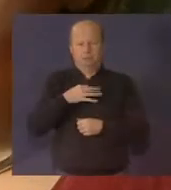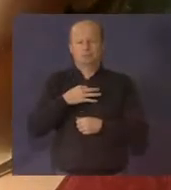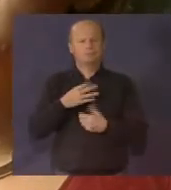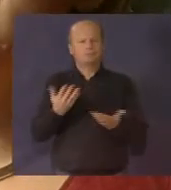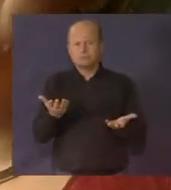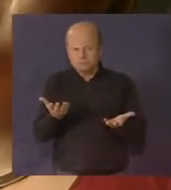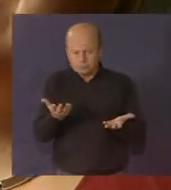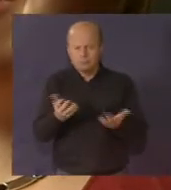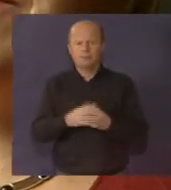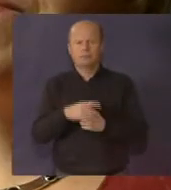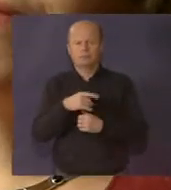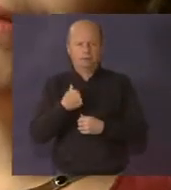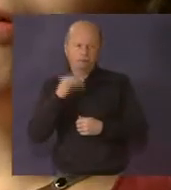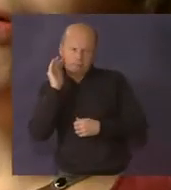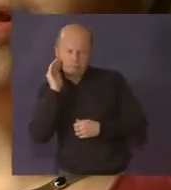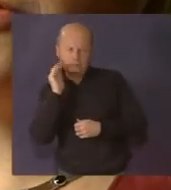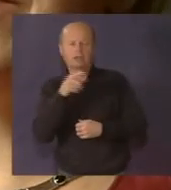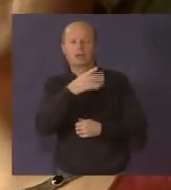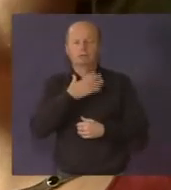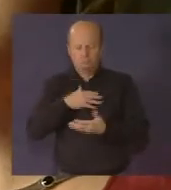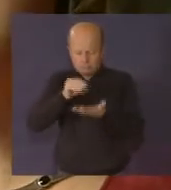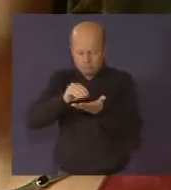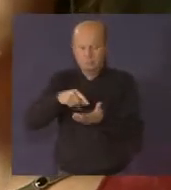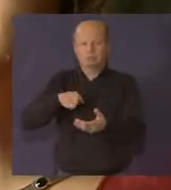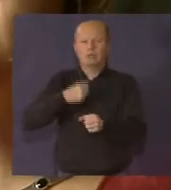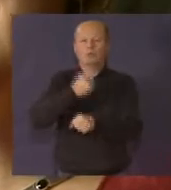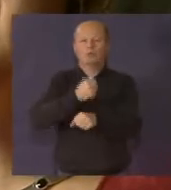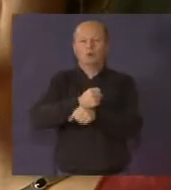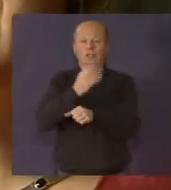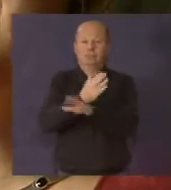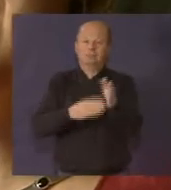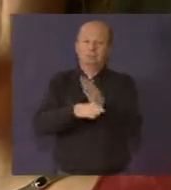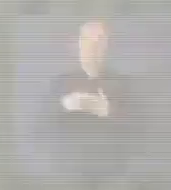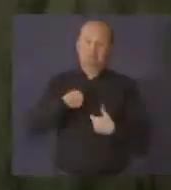the first thing they told me was that they wanted to register me as a disabled worker.